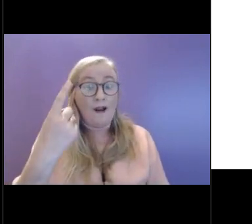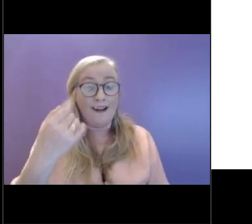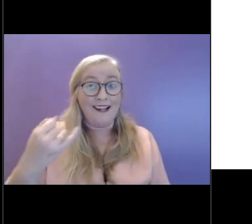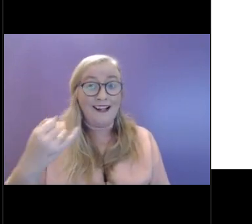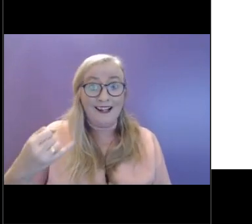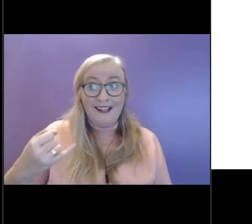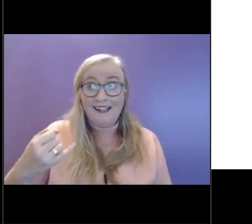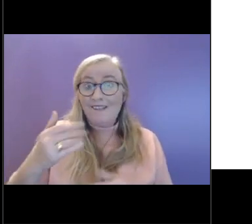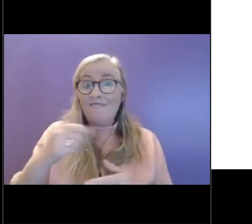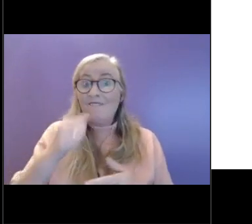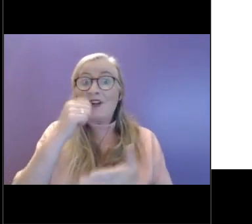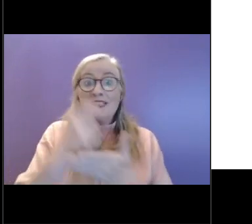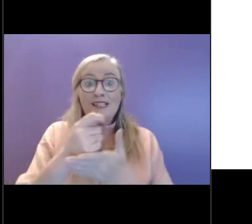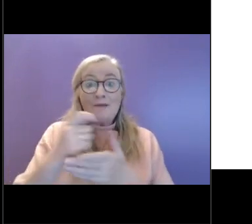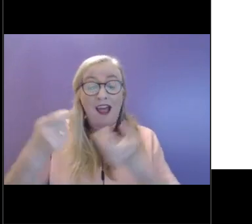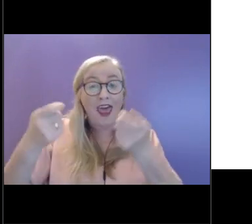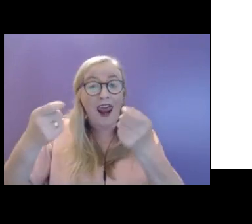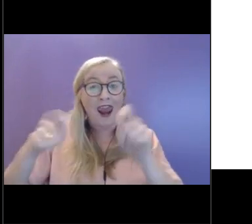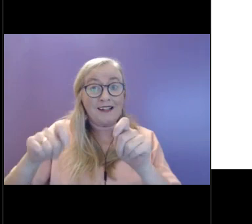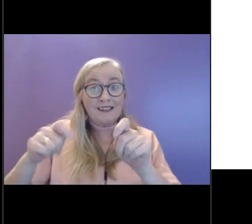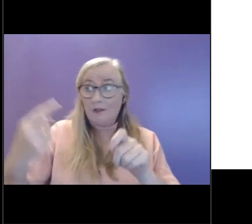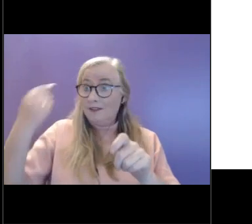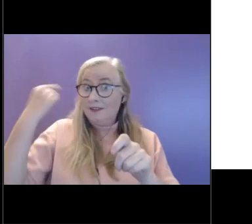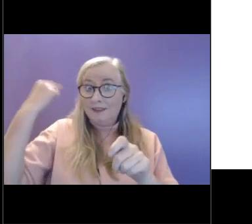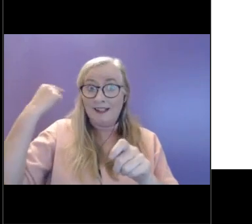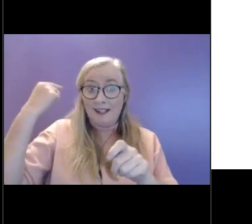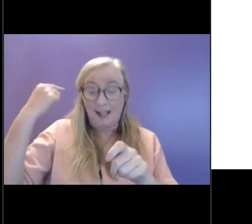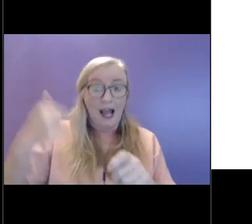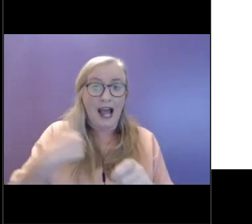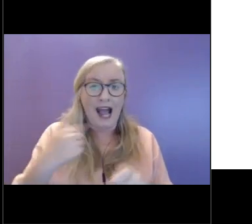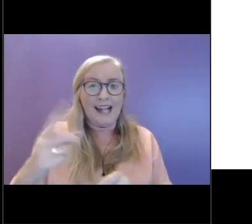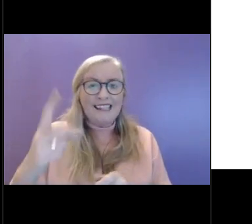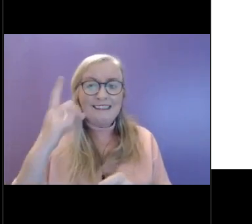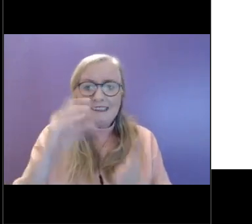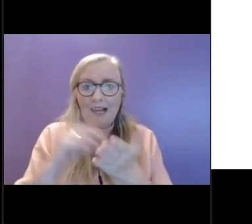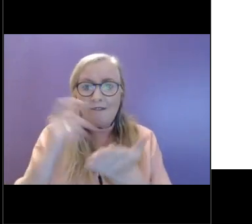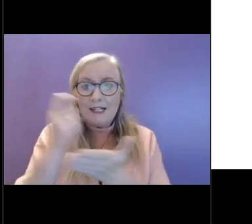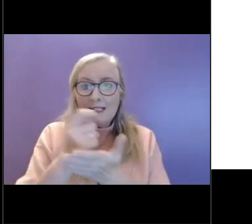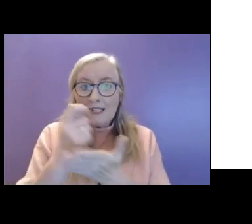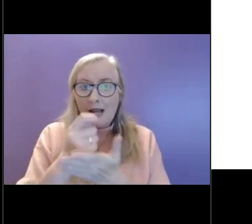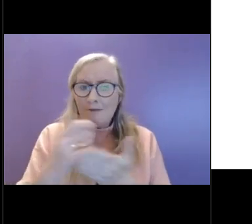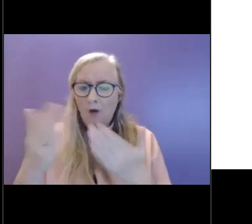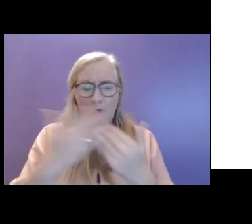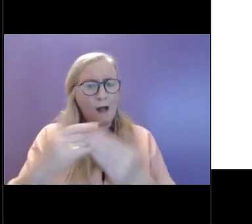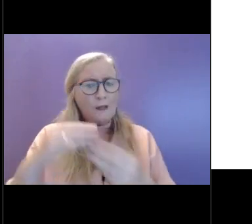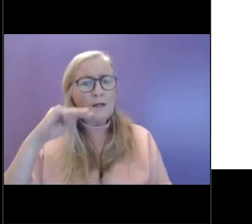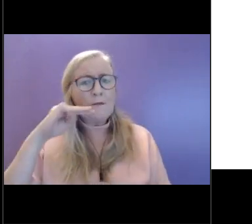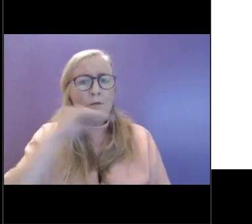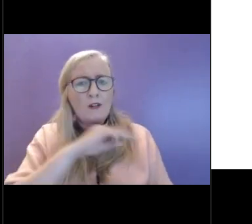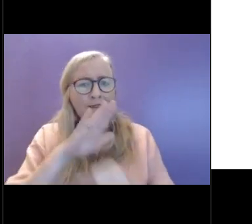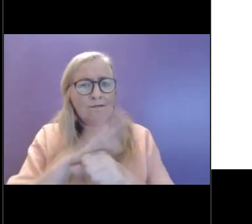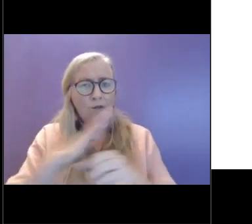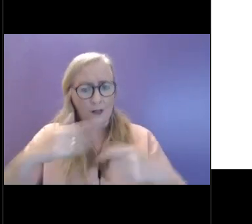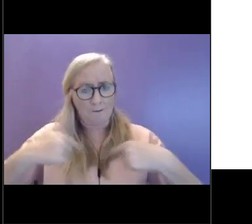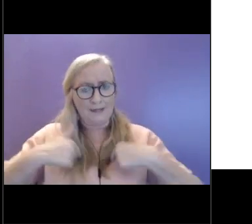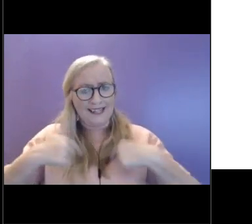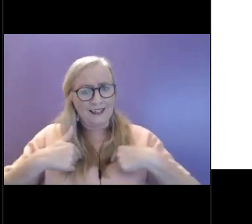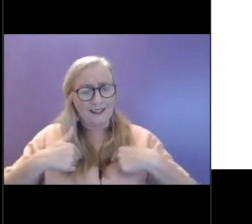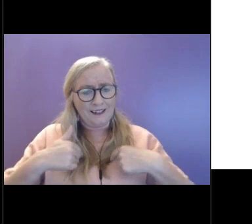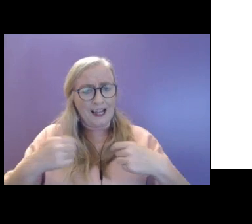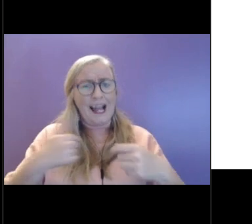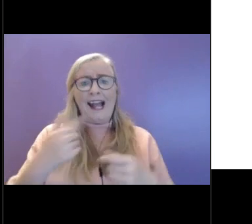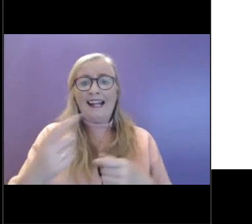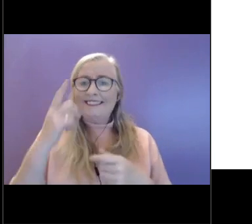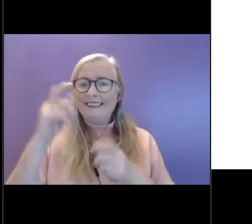was that time to to notice kind of what were my priorities and to think again about